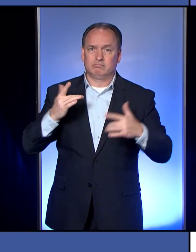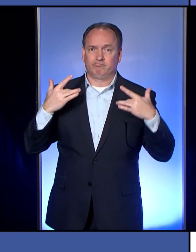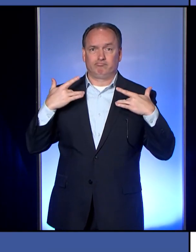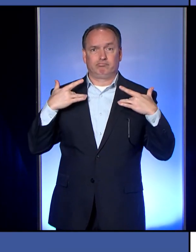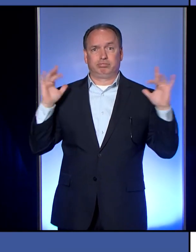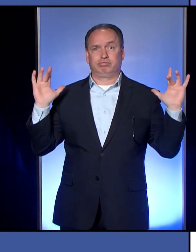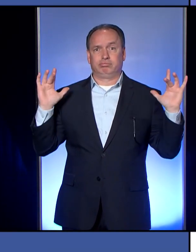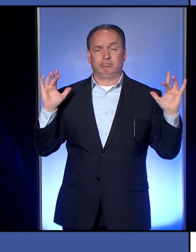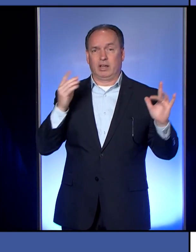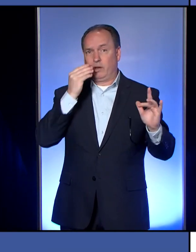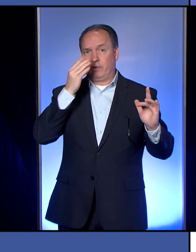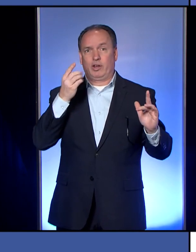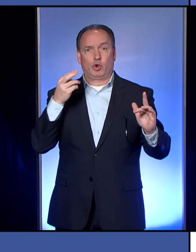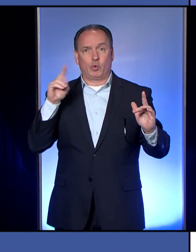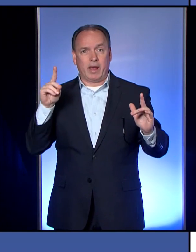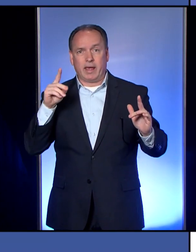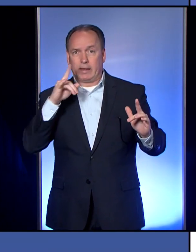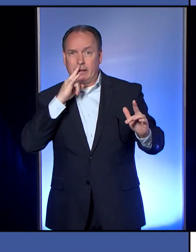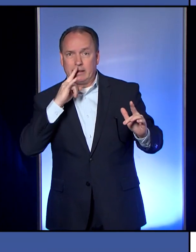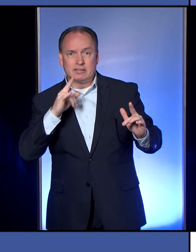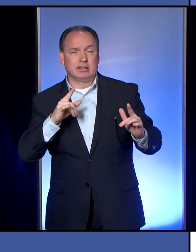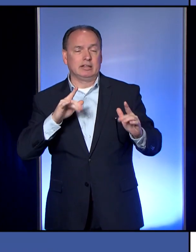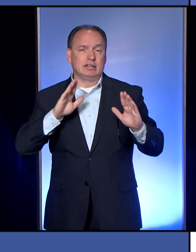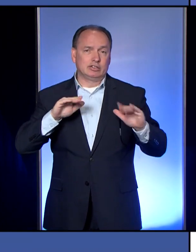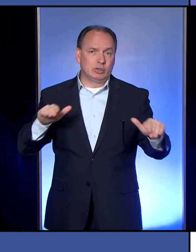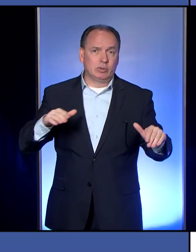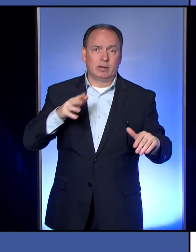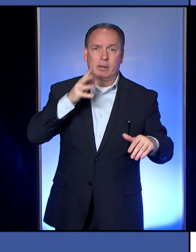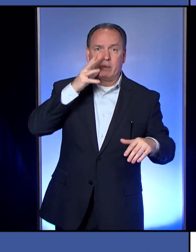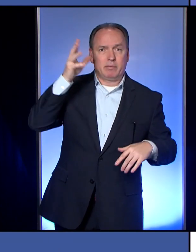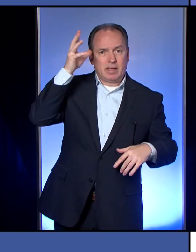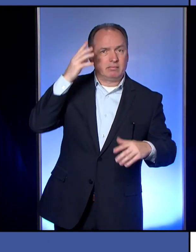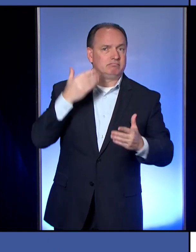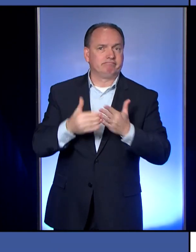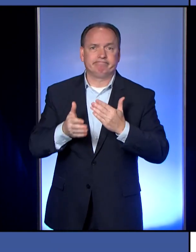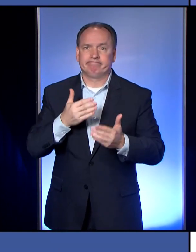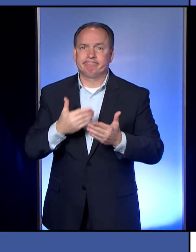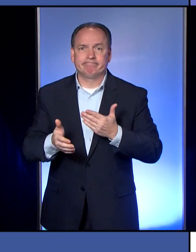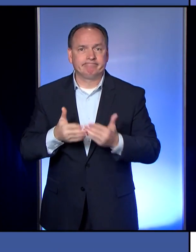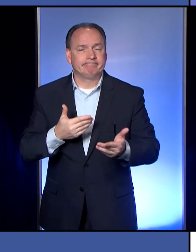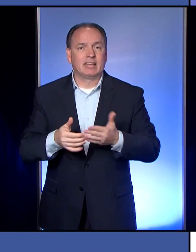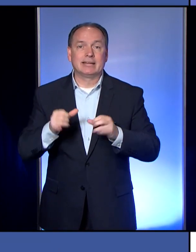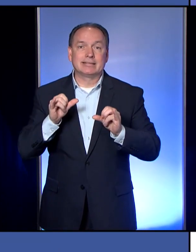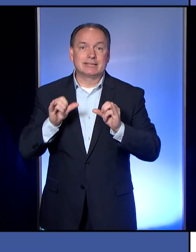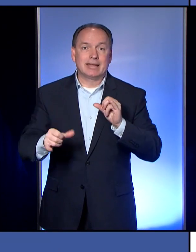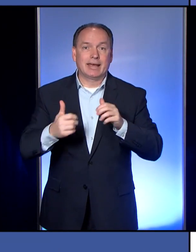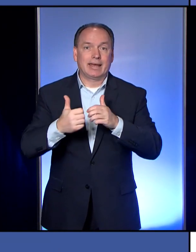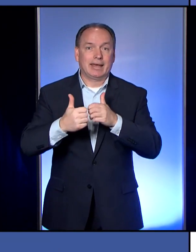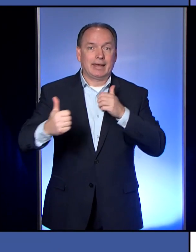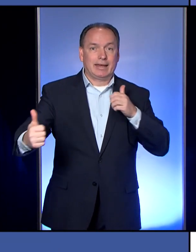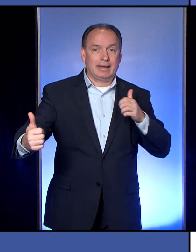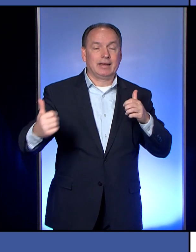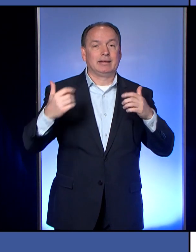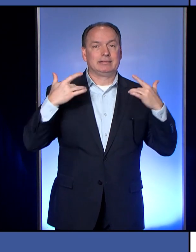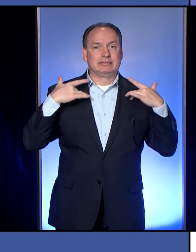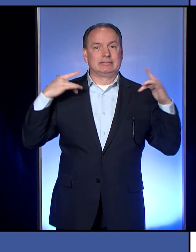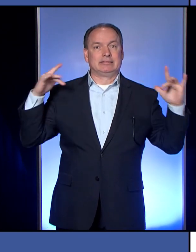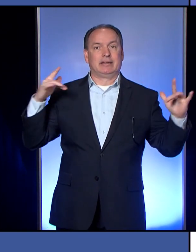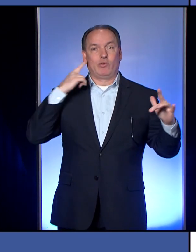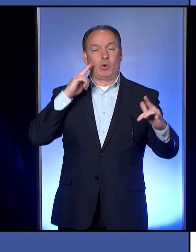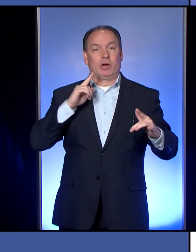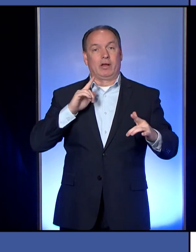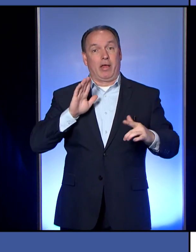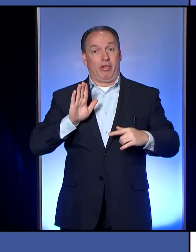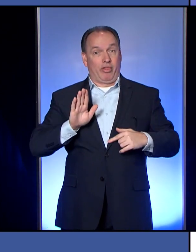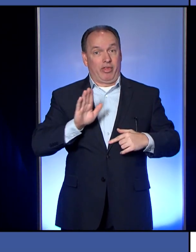care if there's your grandkids, your children, your mom and dad, you need to just stay away for their safety, for your safety,